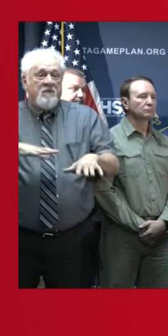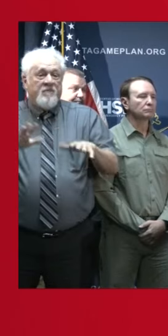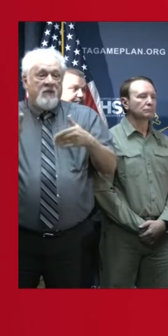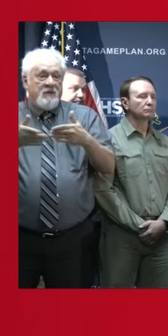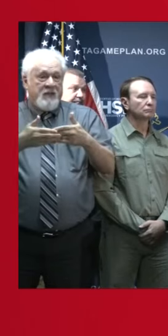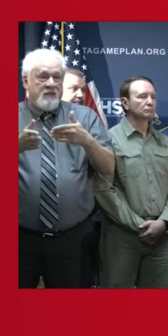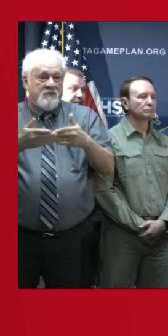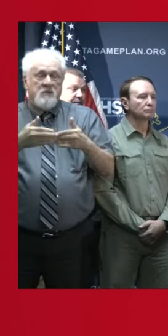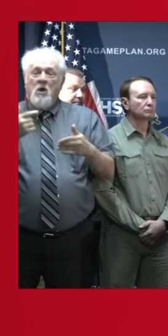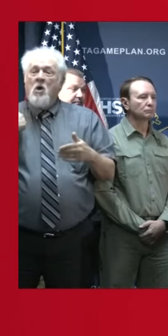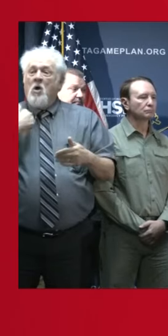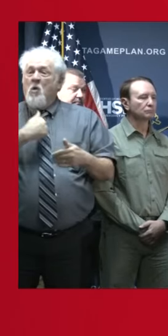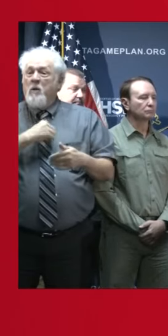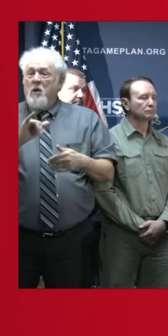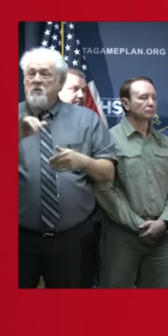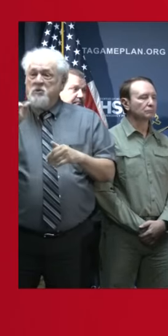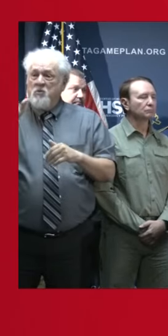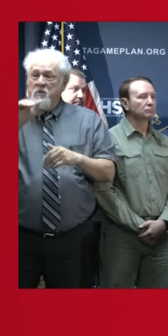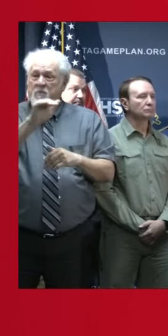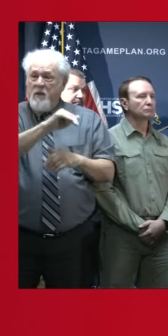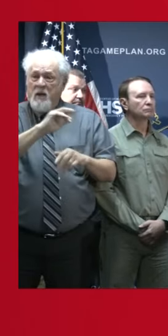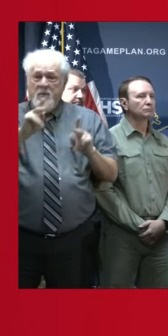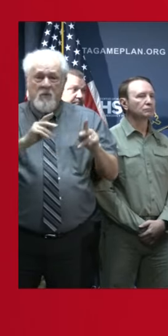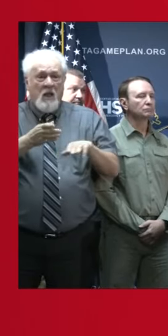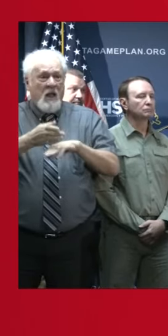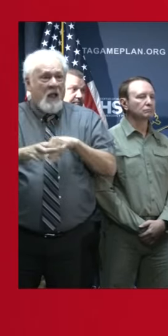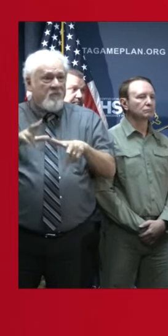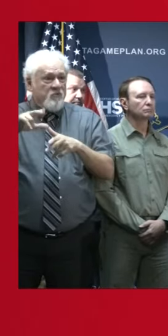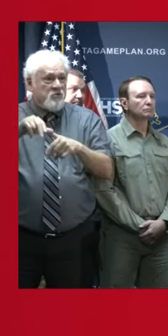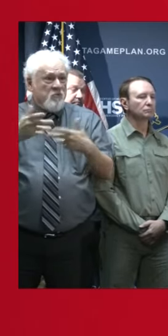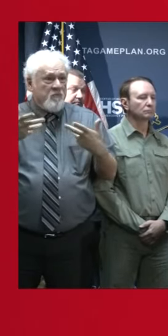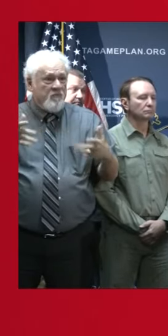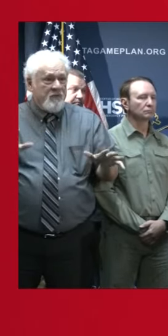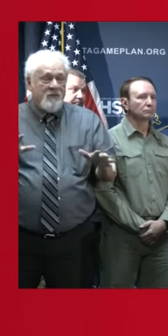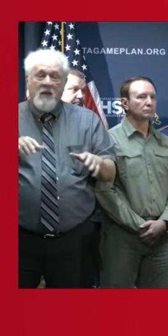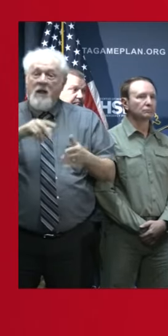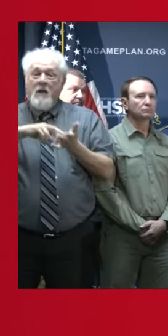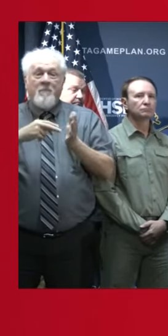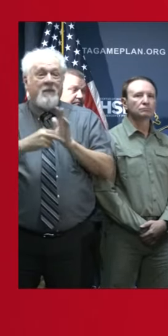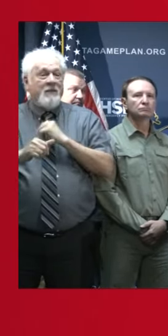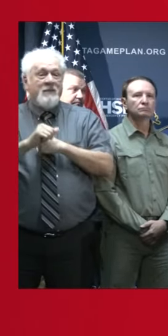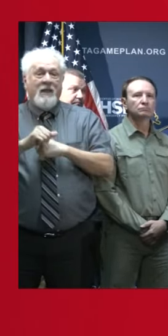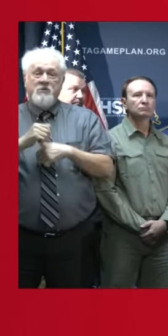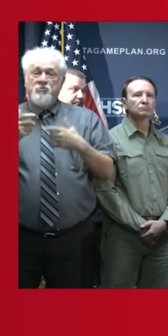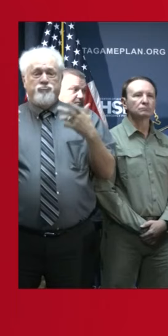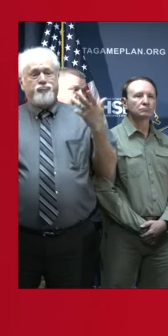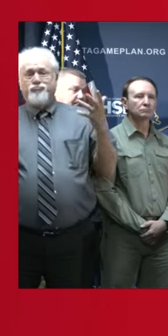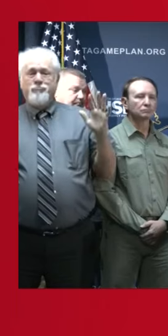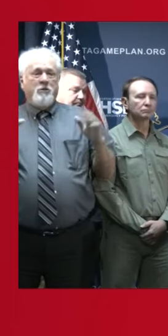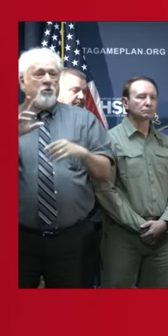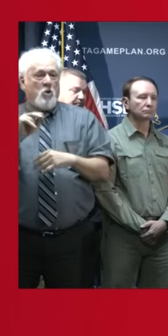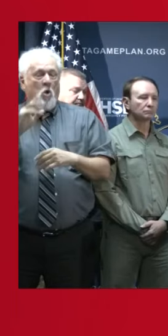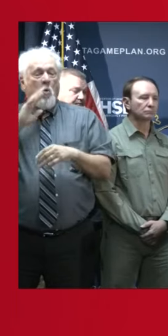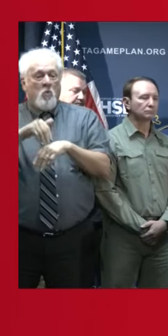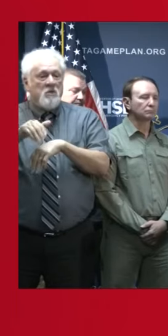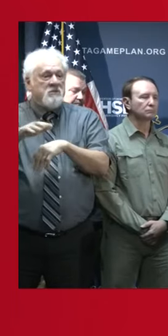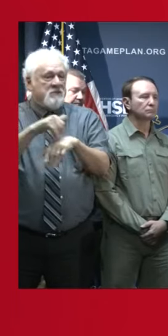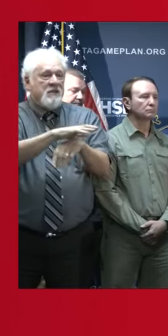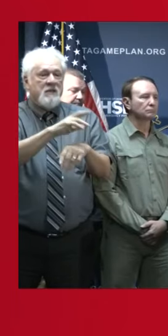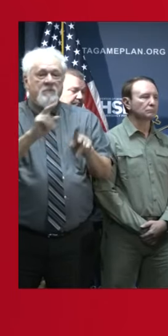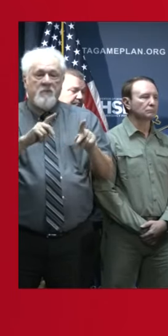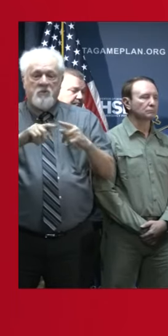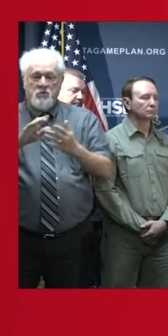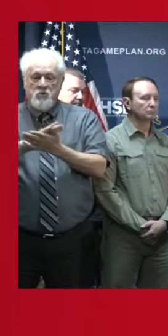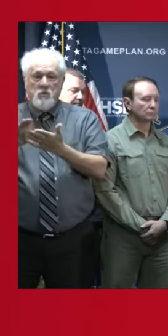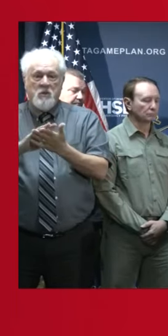And I just also want to remind everyone that after the storm passes, that does not mean the danger is over. We will be sending crews out to